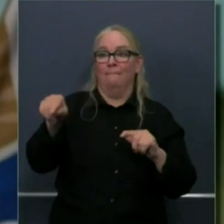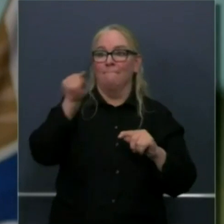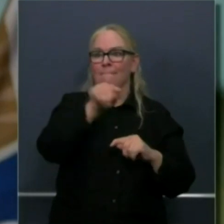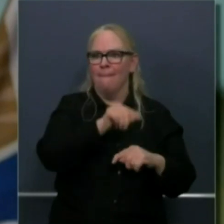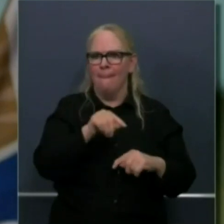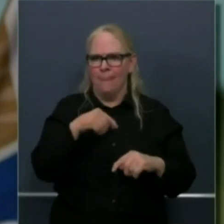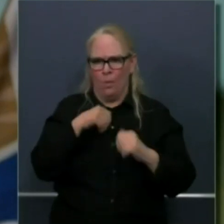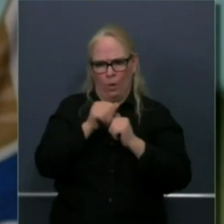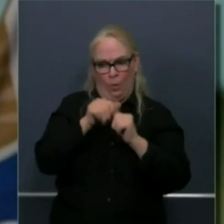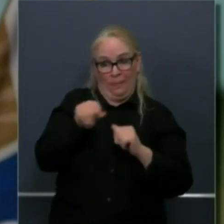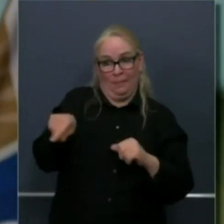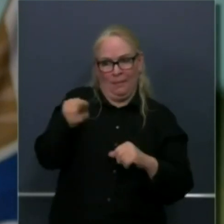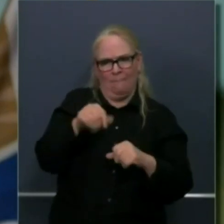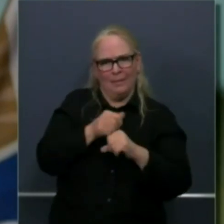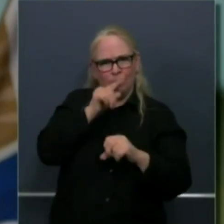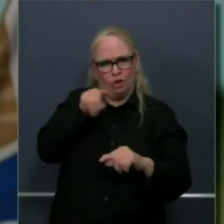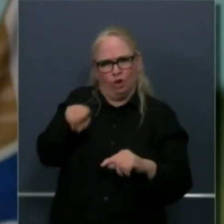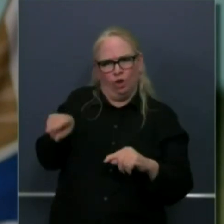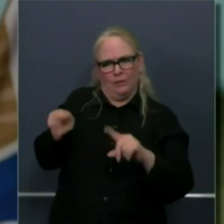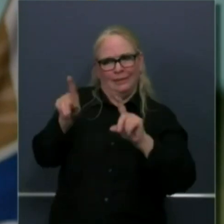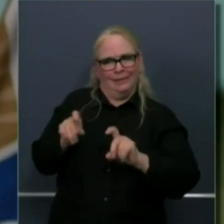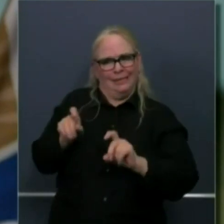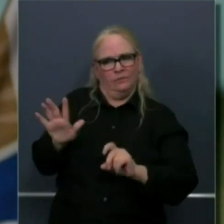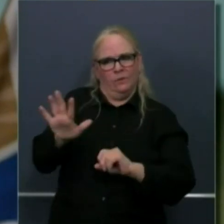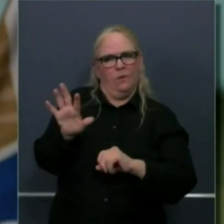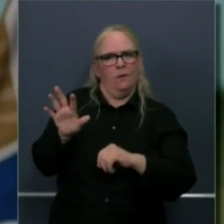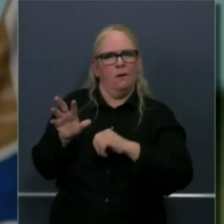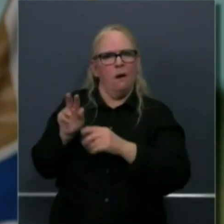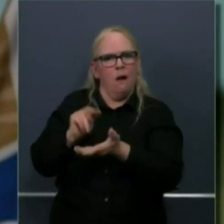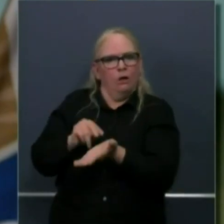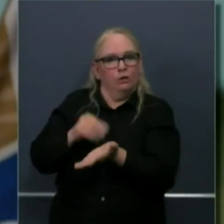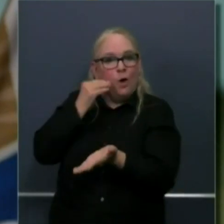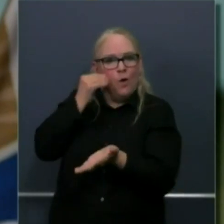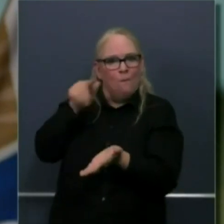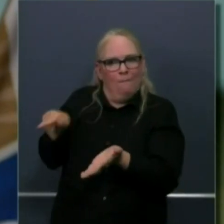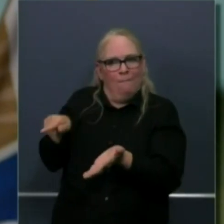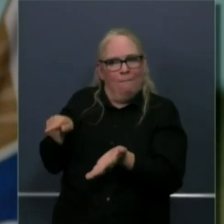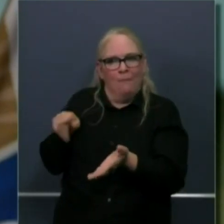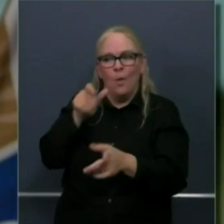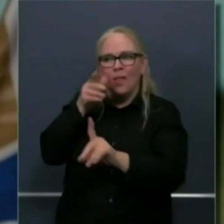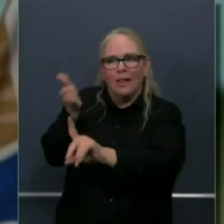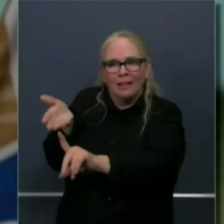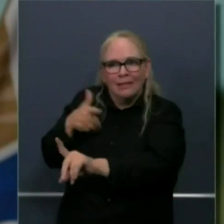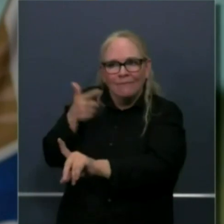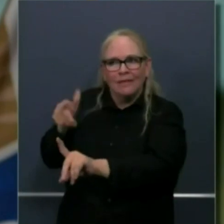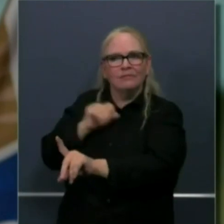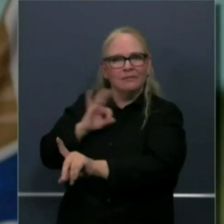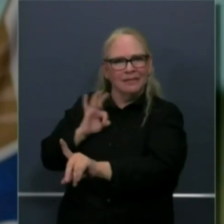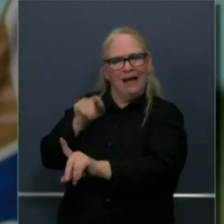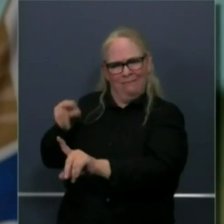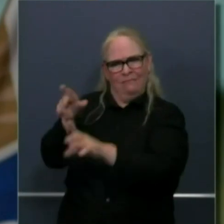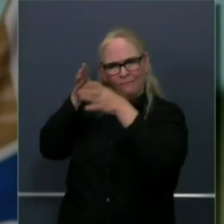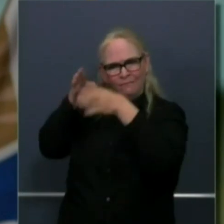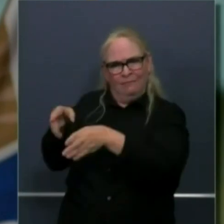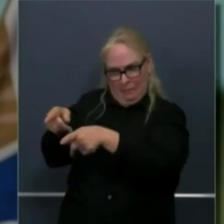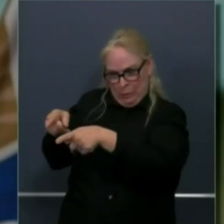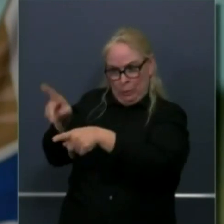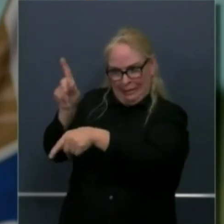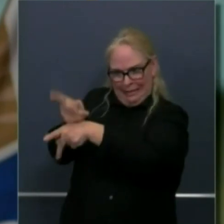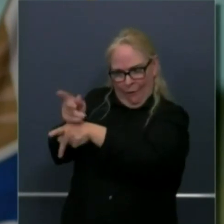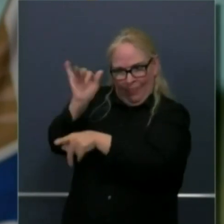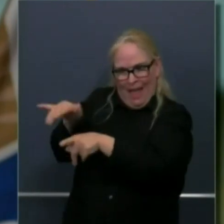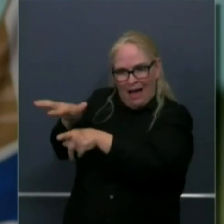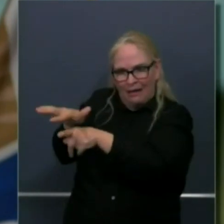have testing capacity to cover all the residents and the staff. And we're working with those, those counties to ensure that it can be implemented